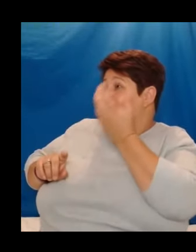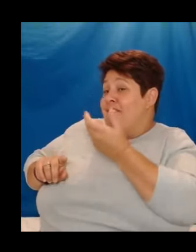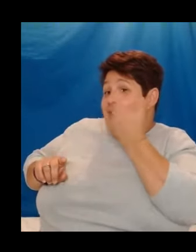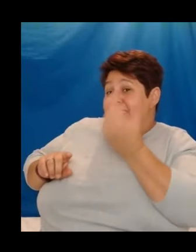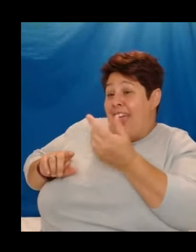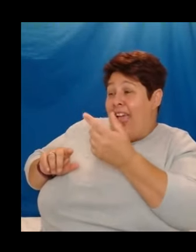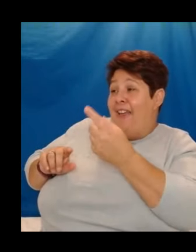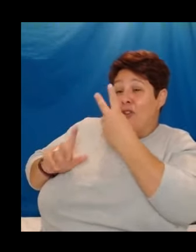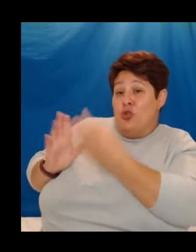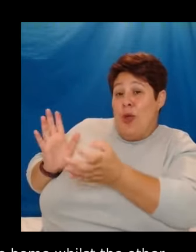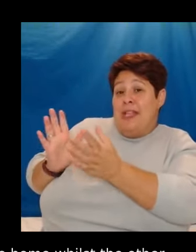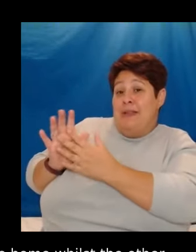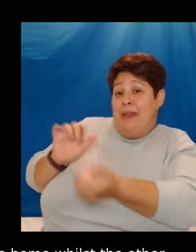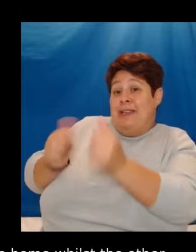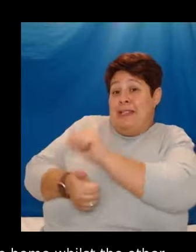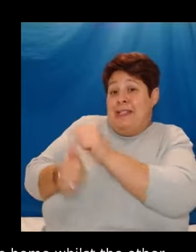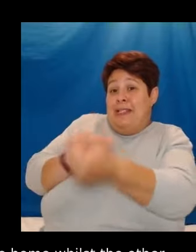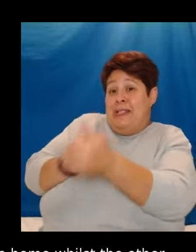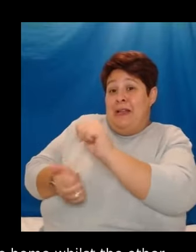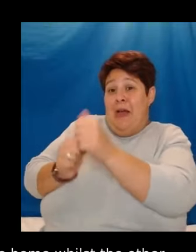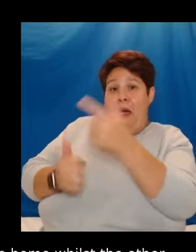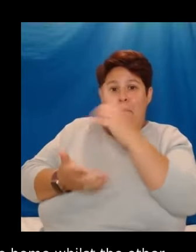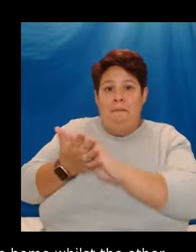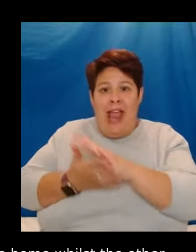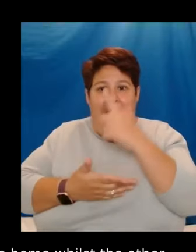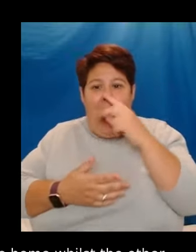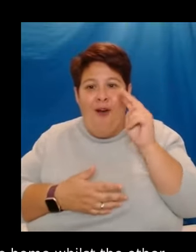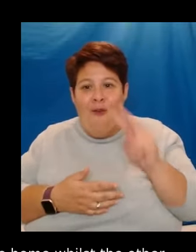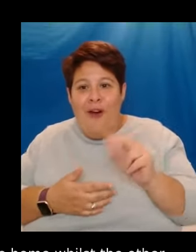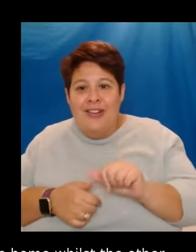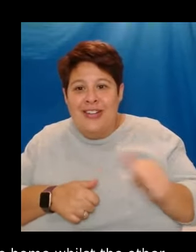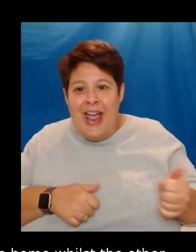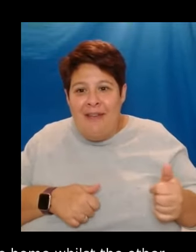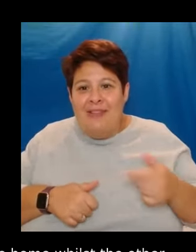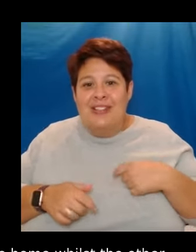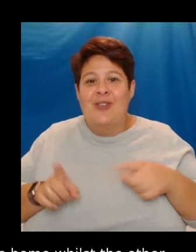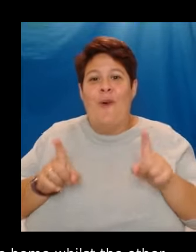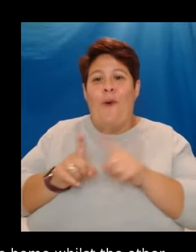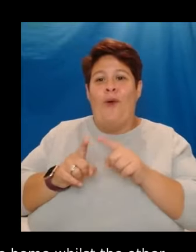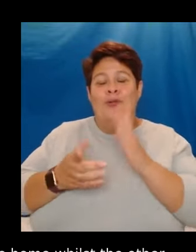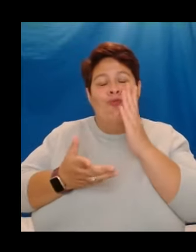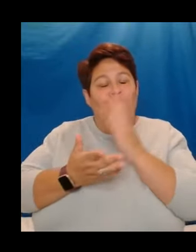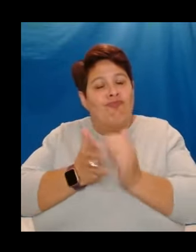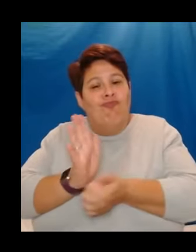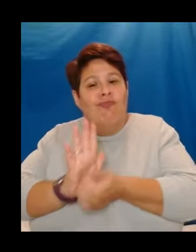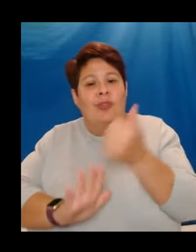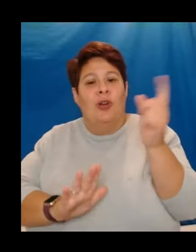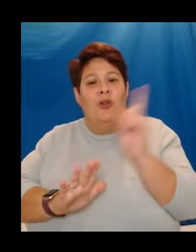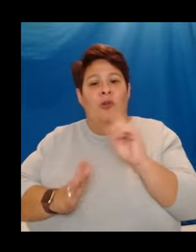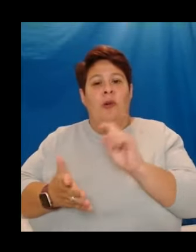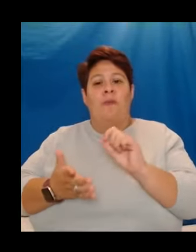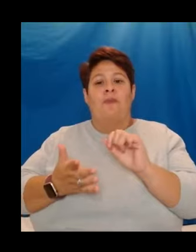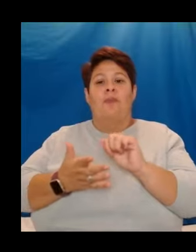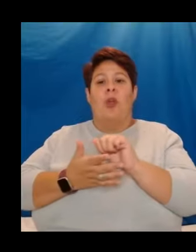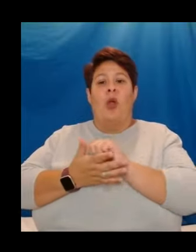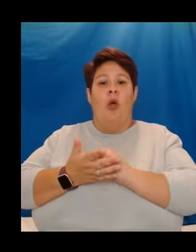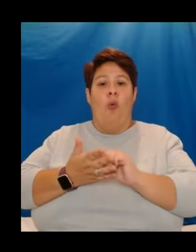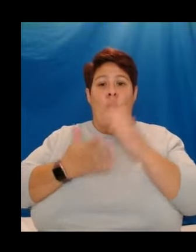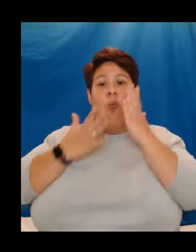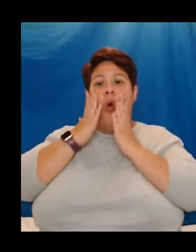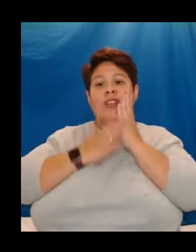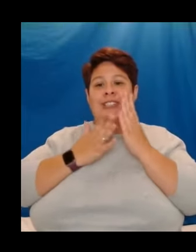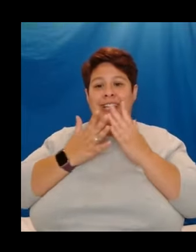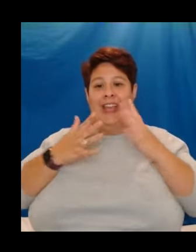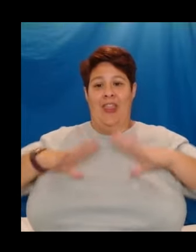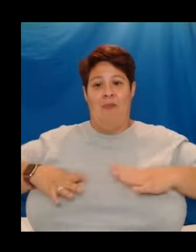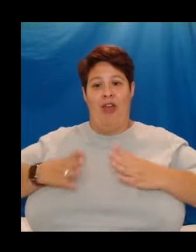for 20 minutes in order to get our dose. I also got very proficient at washing in the advert breaks of the bill. The